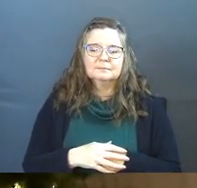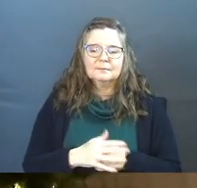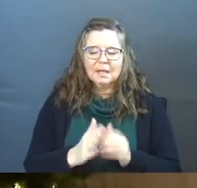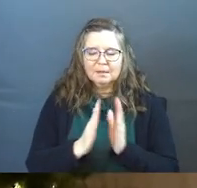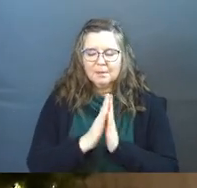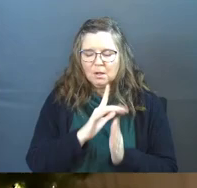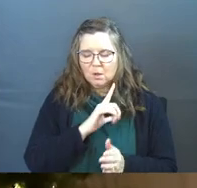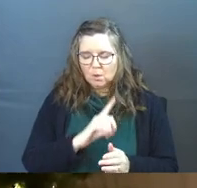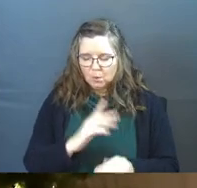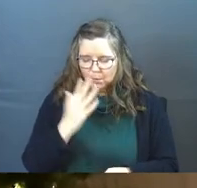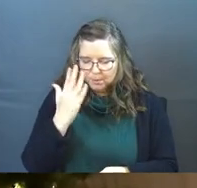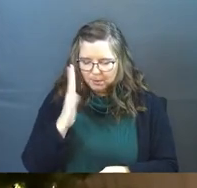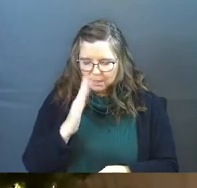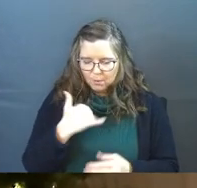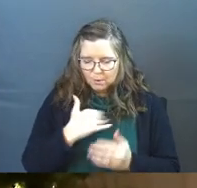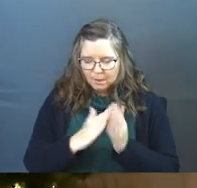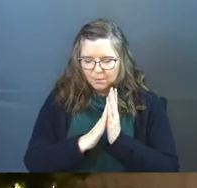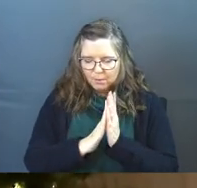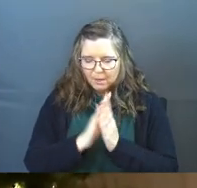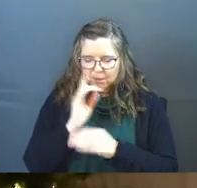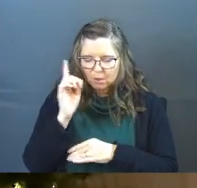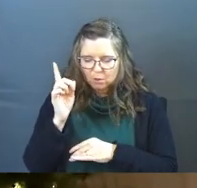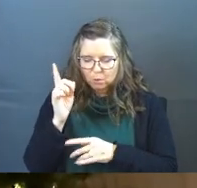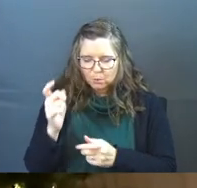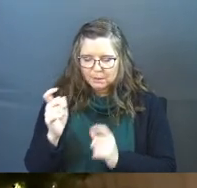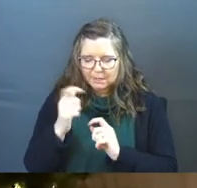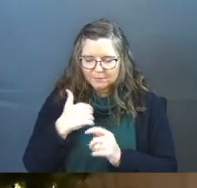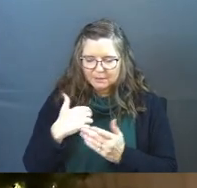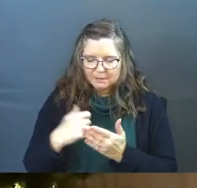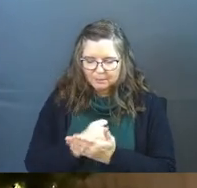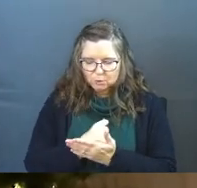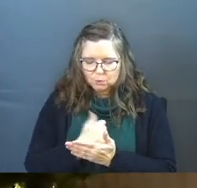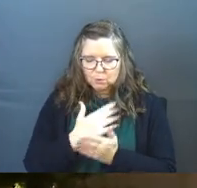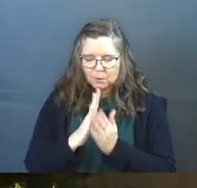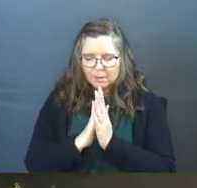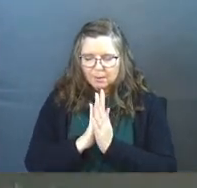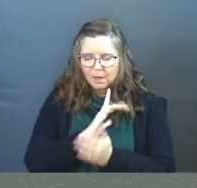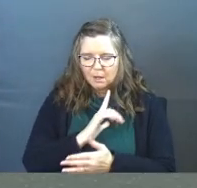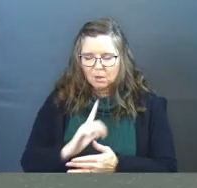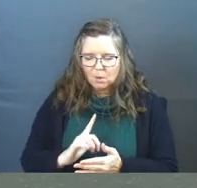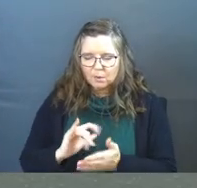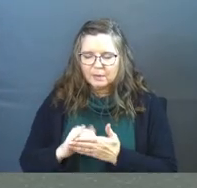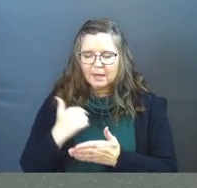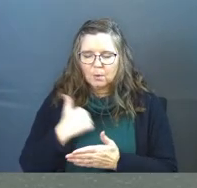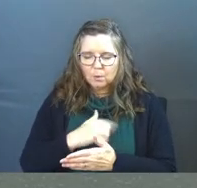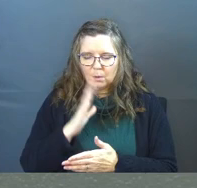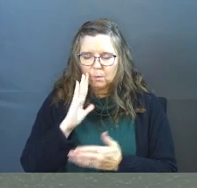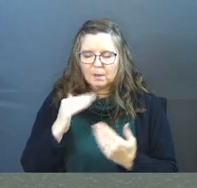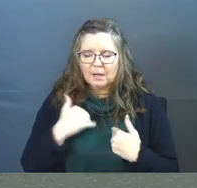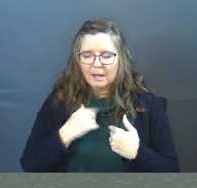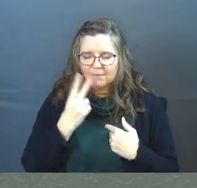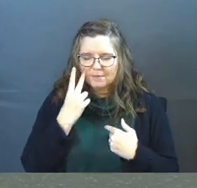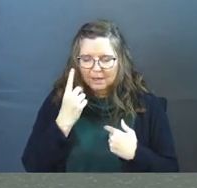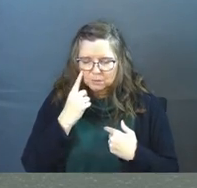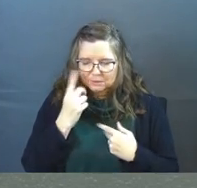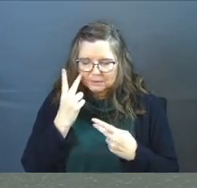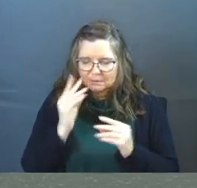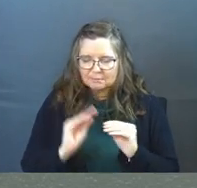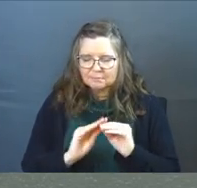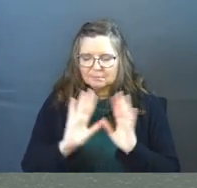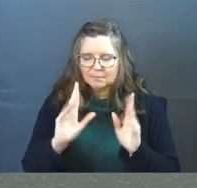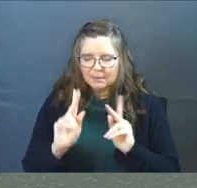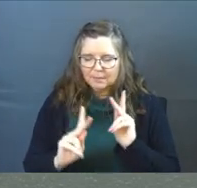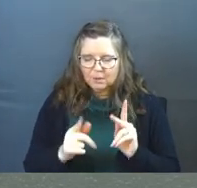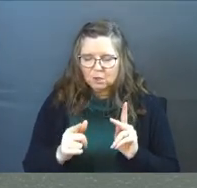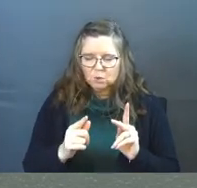Let's pray. Lord God, we pray, Lord, that you would give us opportunities. We pray, Lord, that we would have eyes to see those